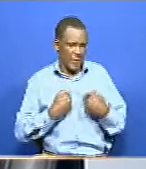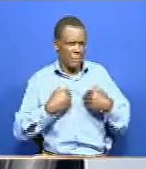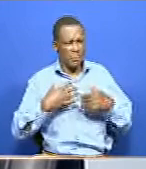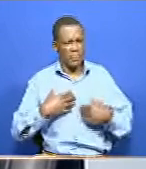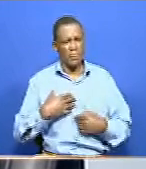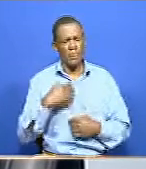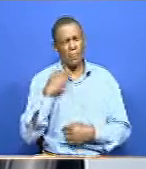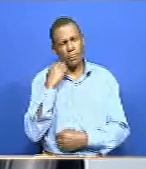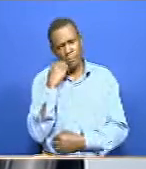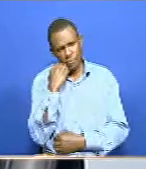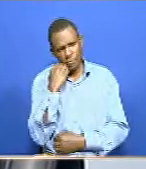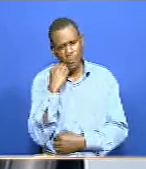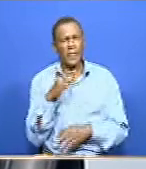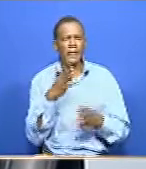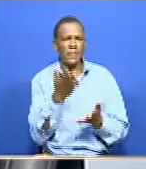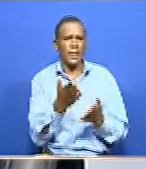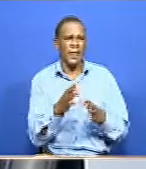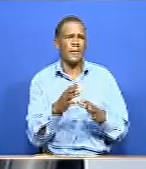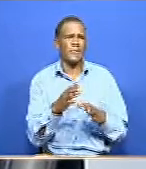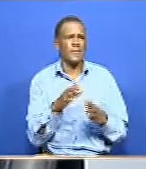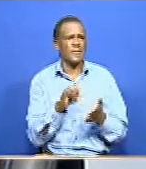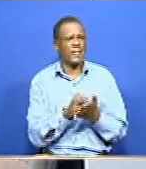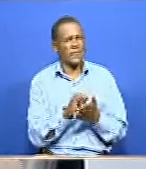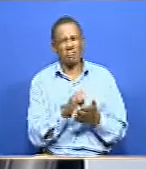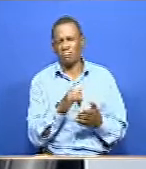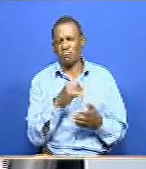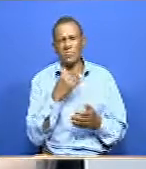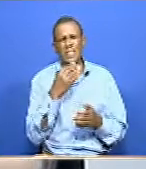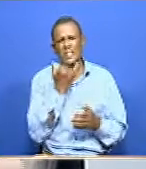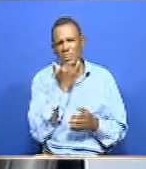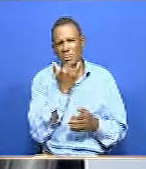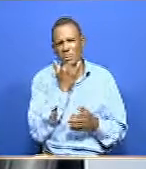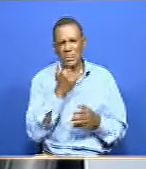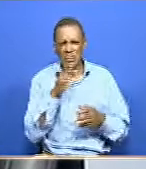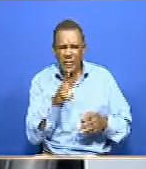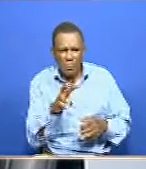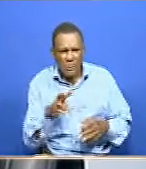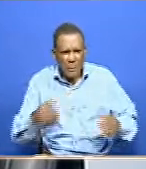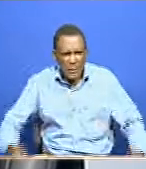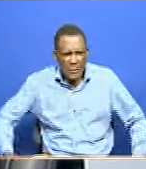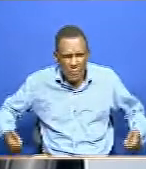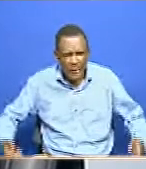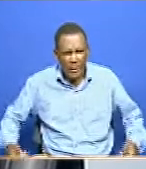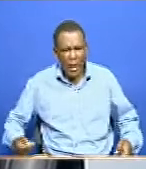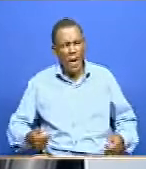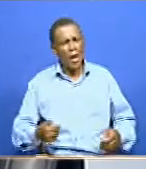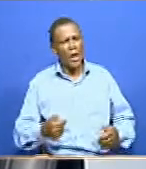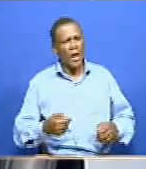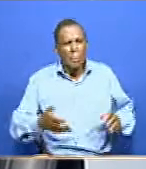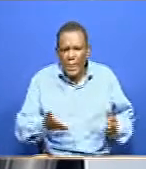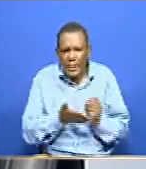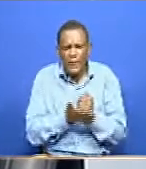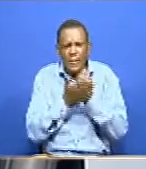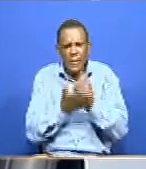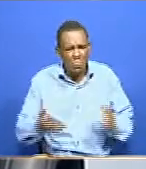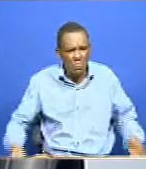in, an element of lack. So when you think, you're like, oh, somebody in a wheelchair, so they might need to be pushed. Oh, somebody is visceral, they might need